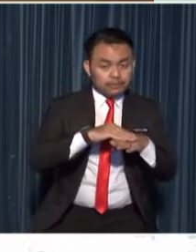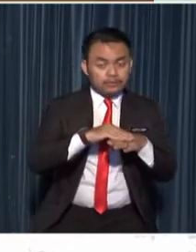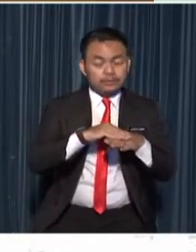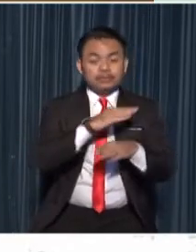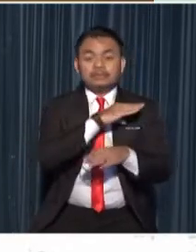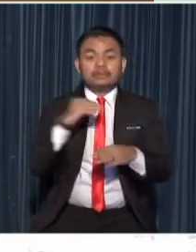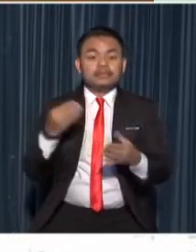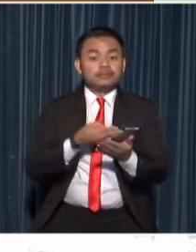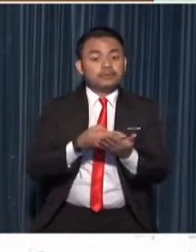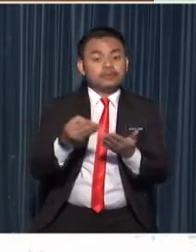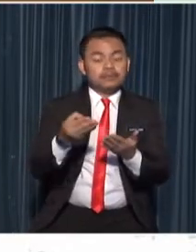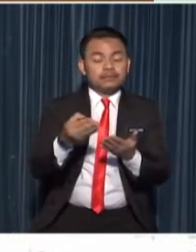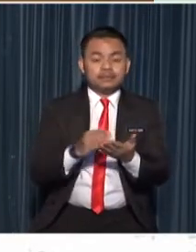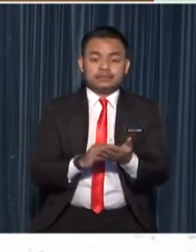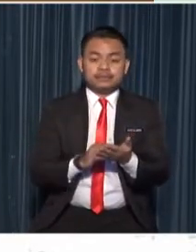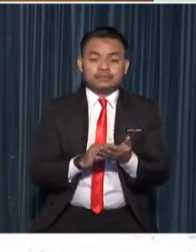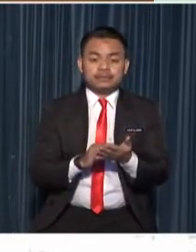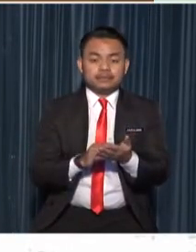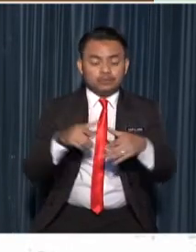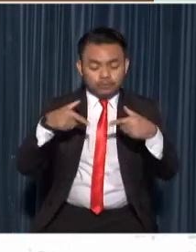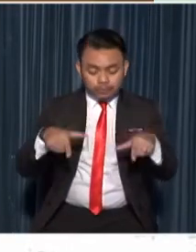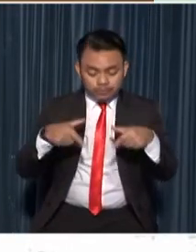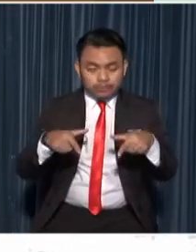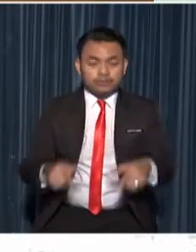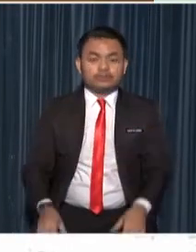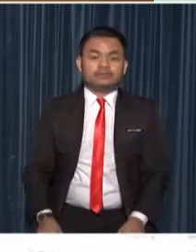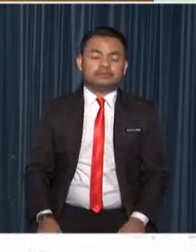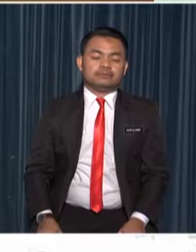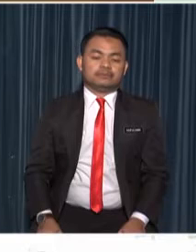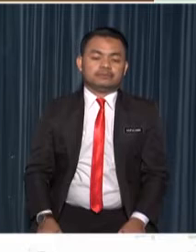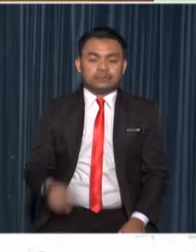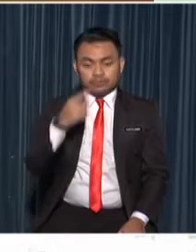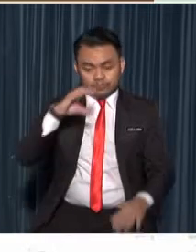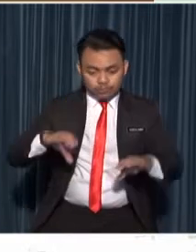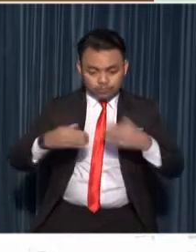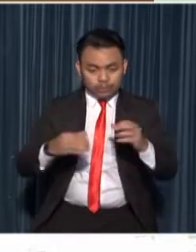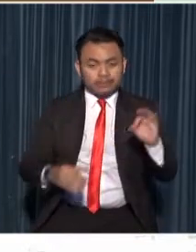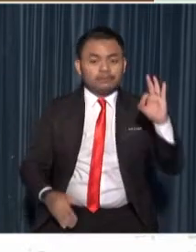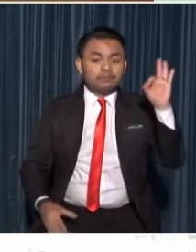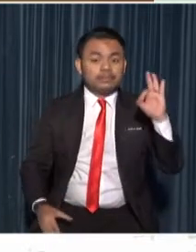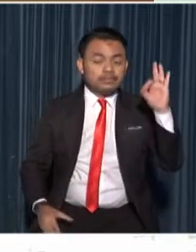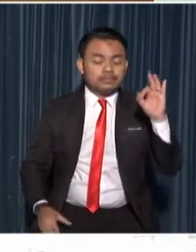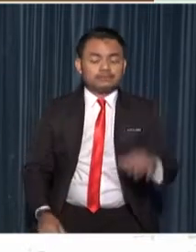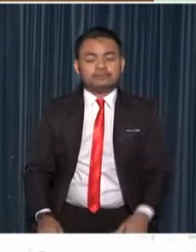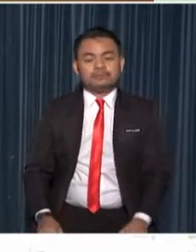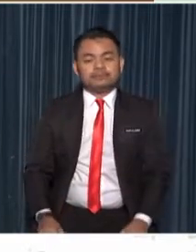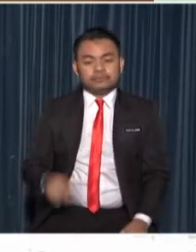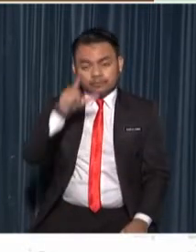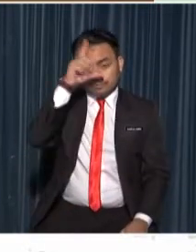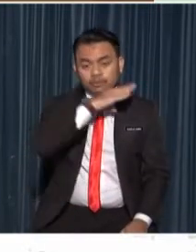us with wood to make furniture boys and girls